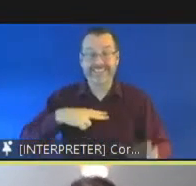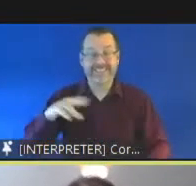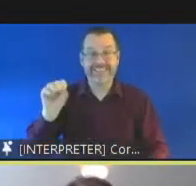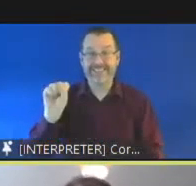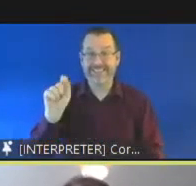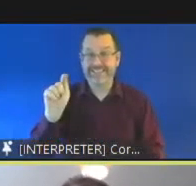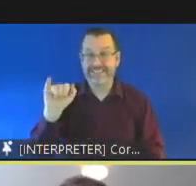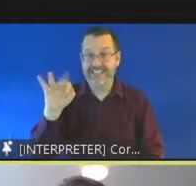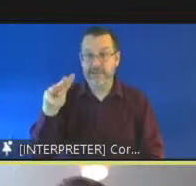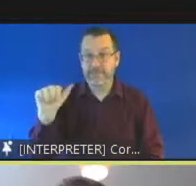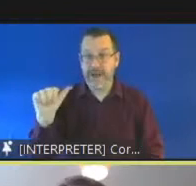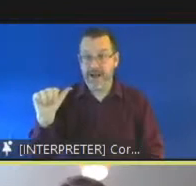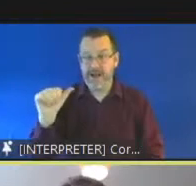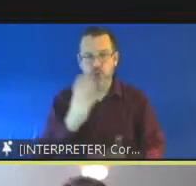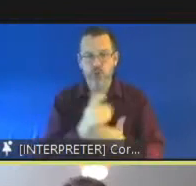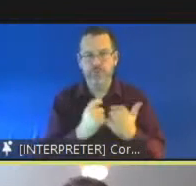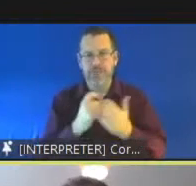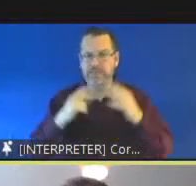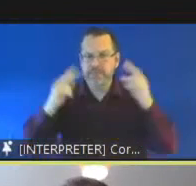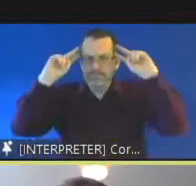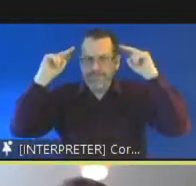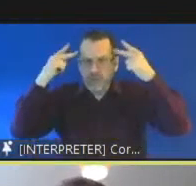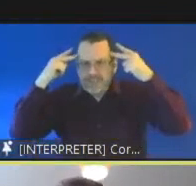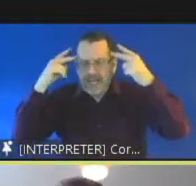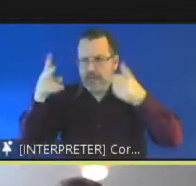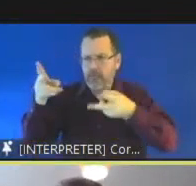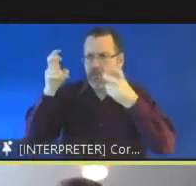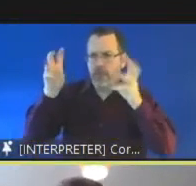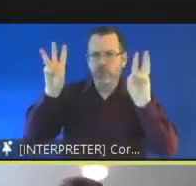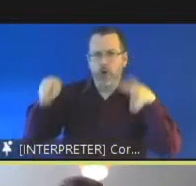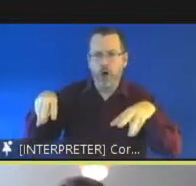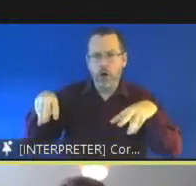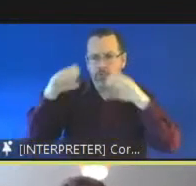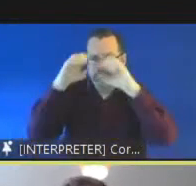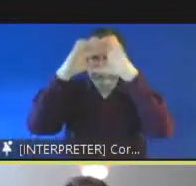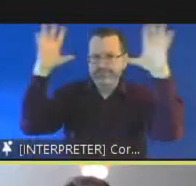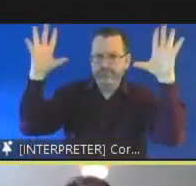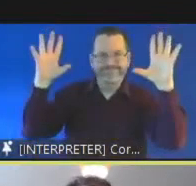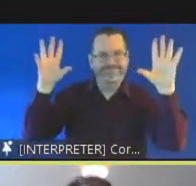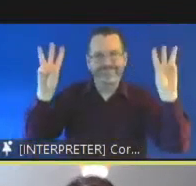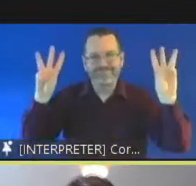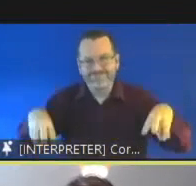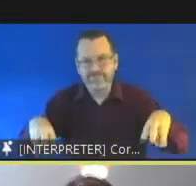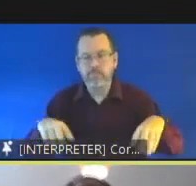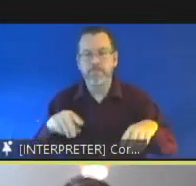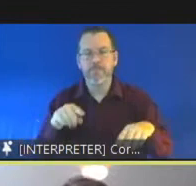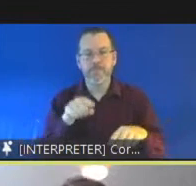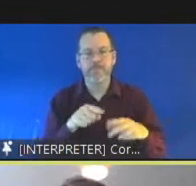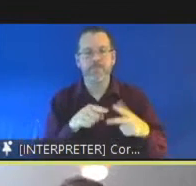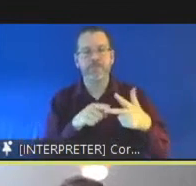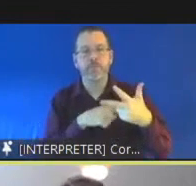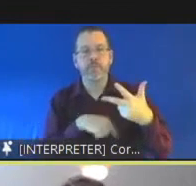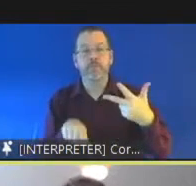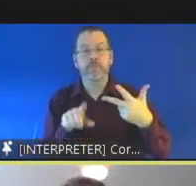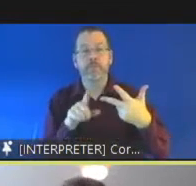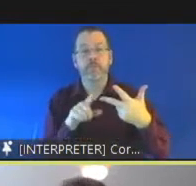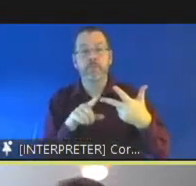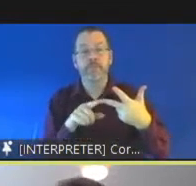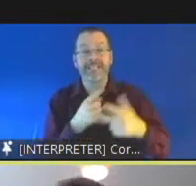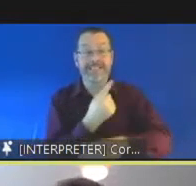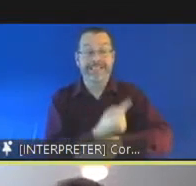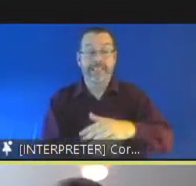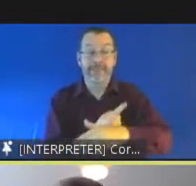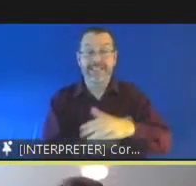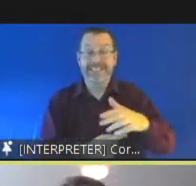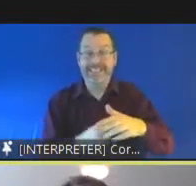that so often lie at the heart of the root of this problem thirdly we see disability specific